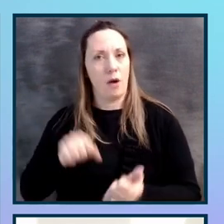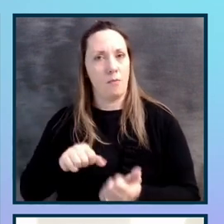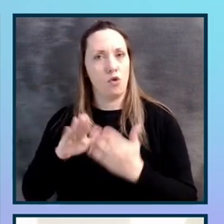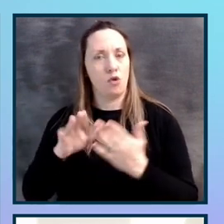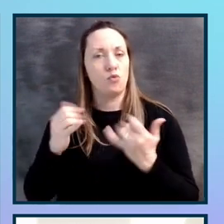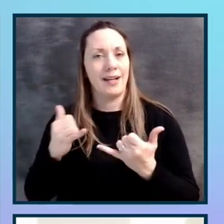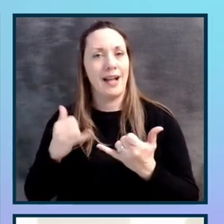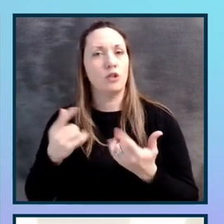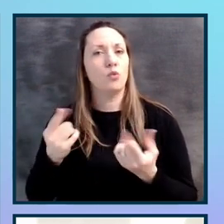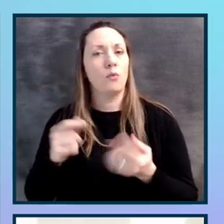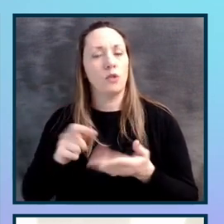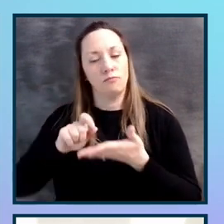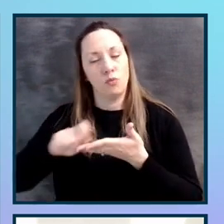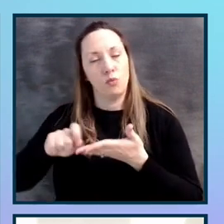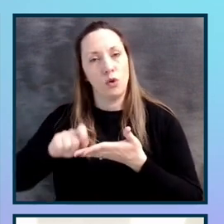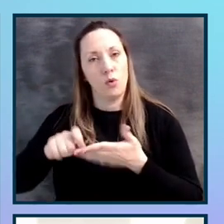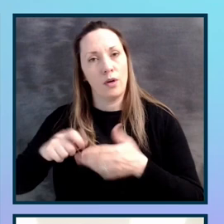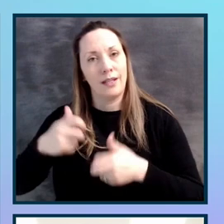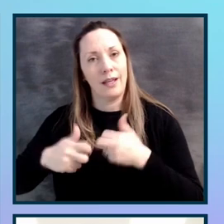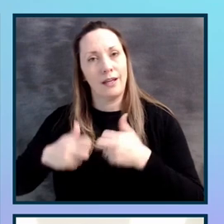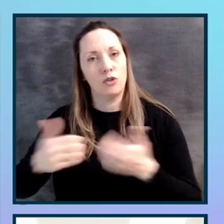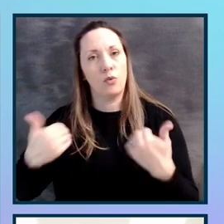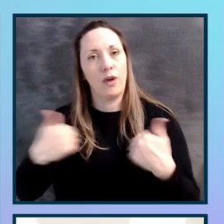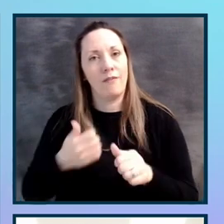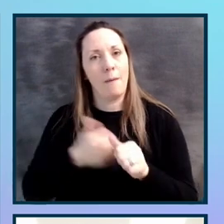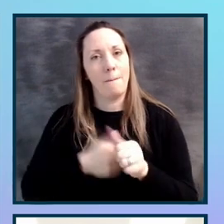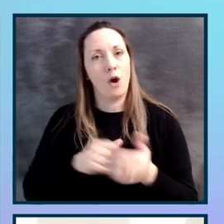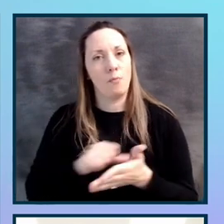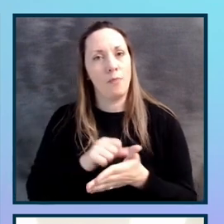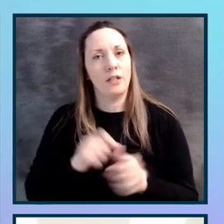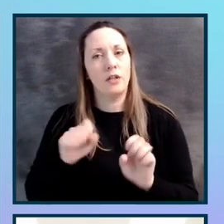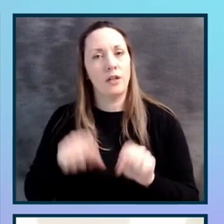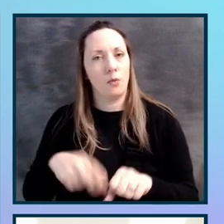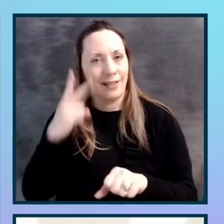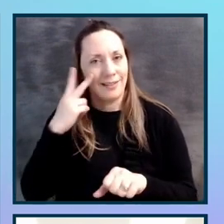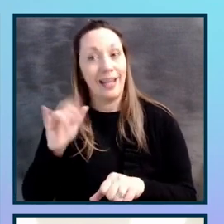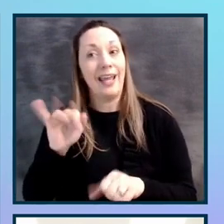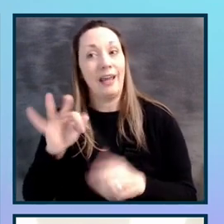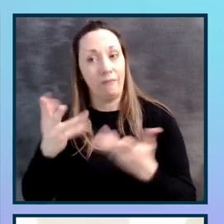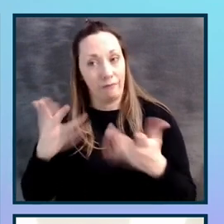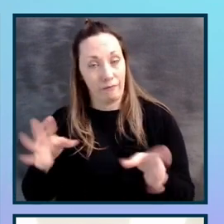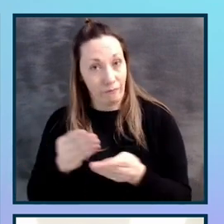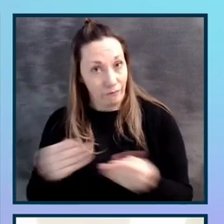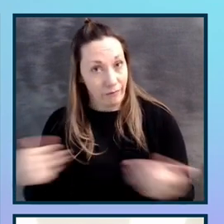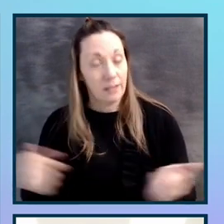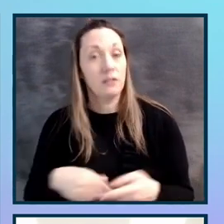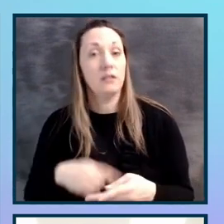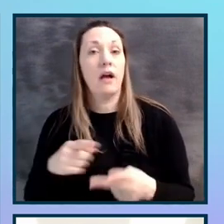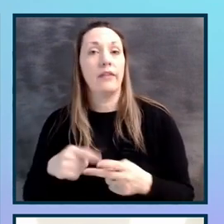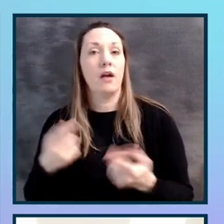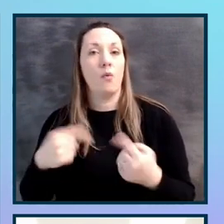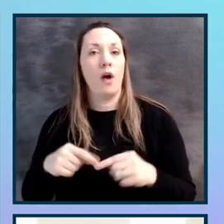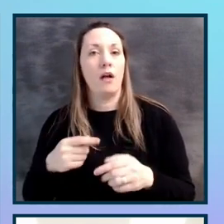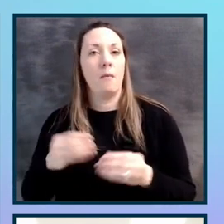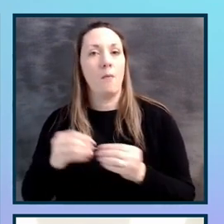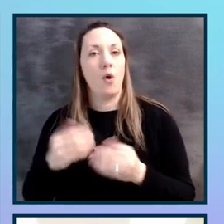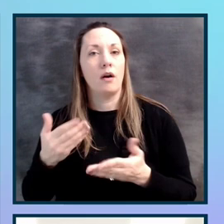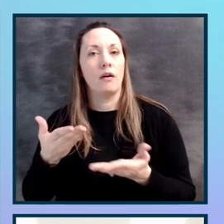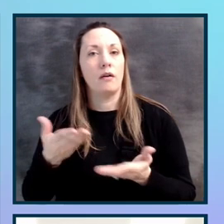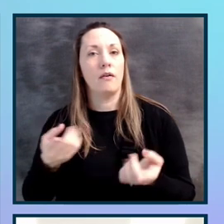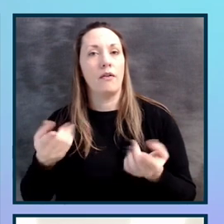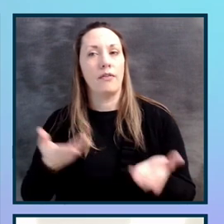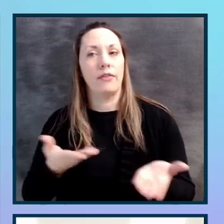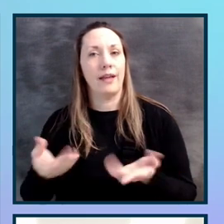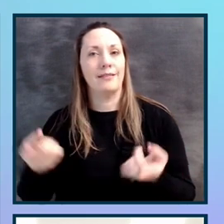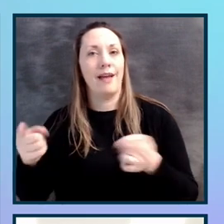recording the issues that we've got per page and then we're able to see is they're resolved. And as things come through the pipeline that that's been resolved and then we can